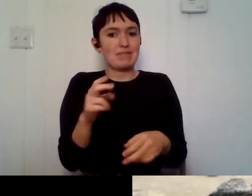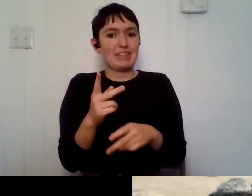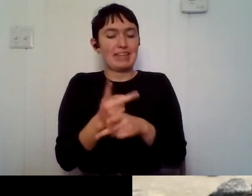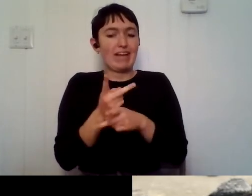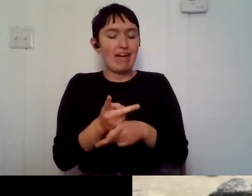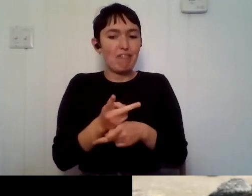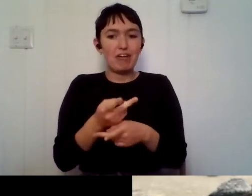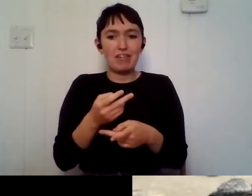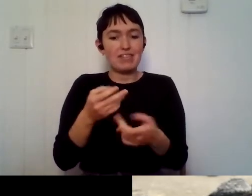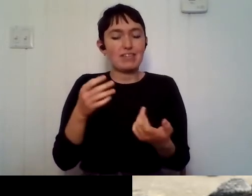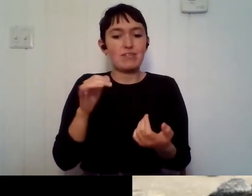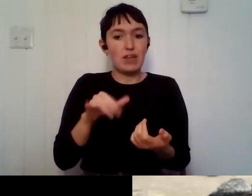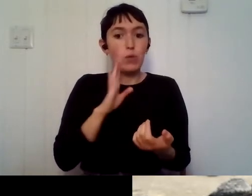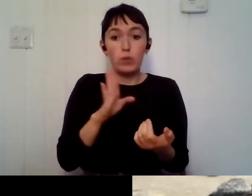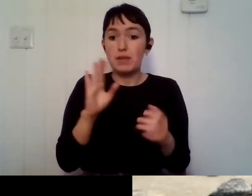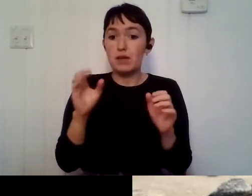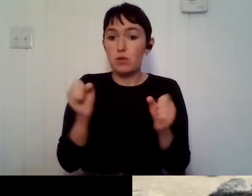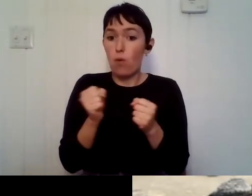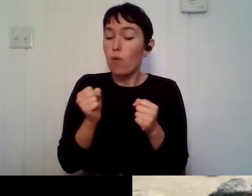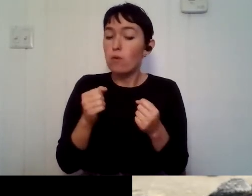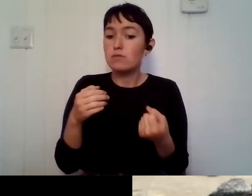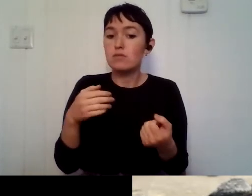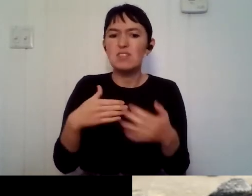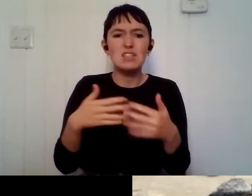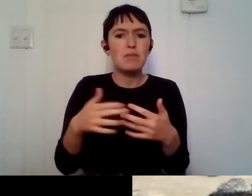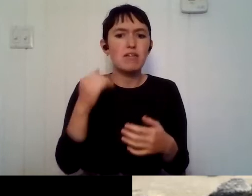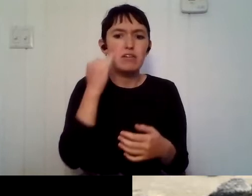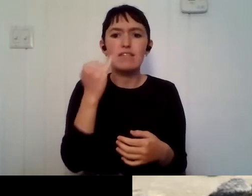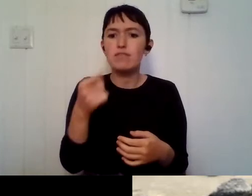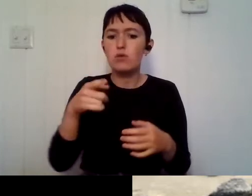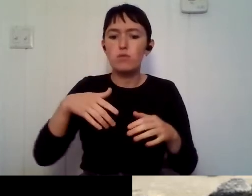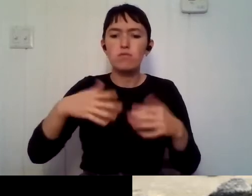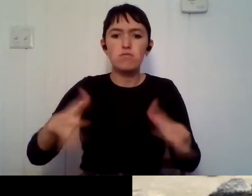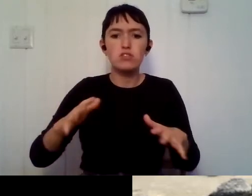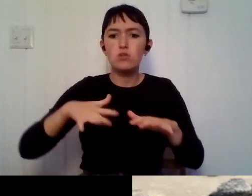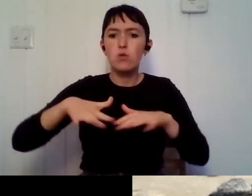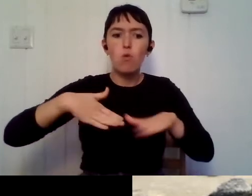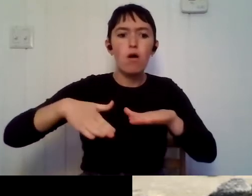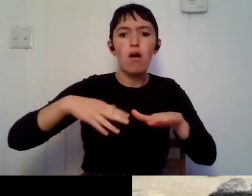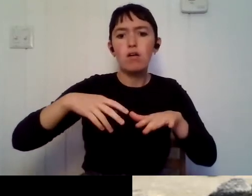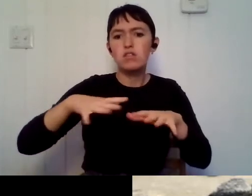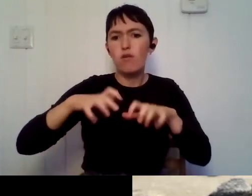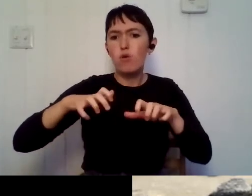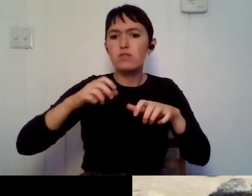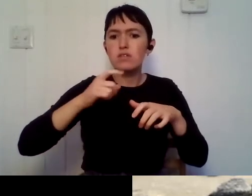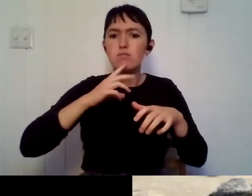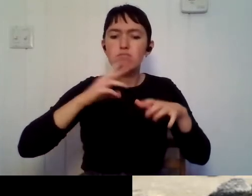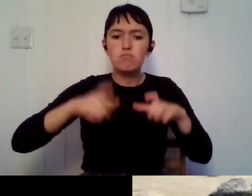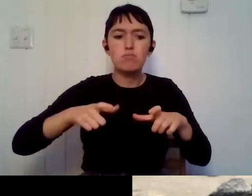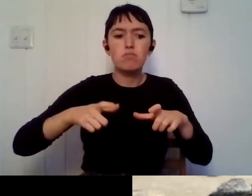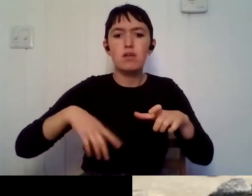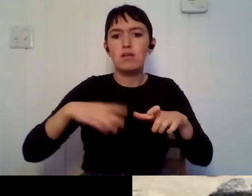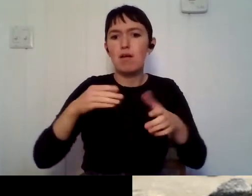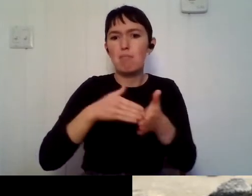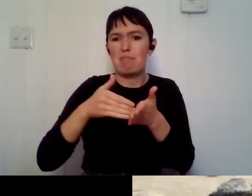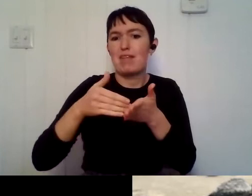know. Like, even if you walked on it a million times, like it can change, um, in an instant over the day with sunlight